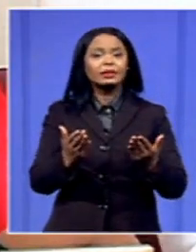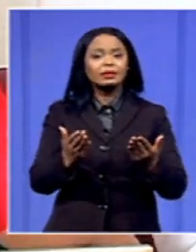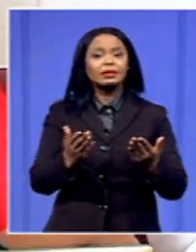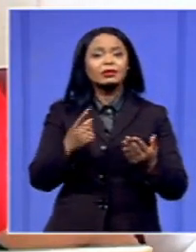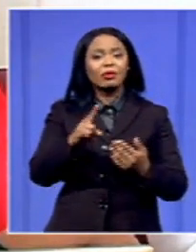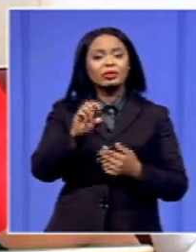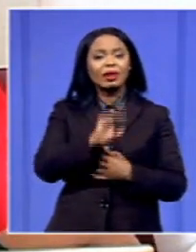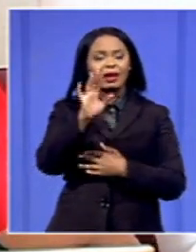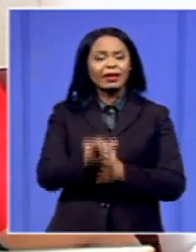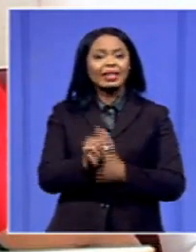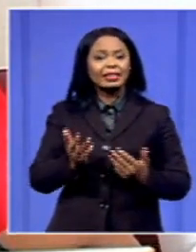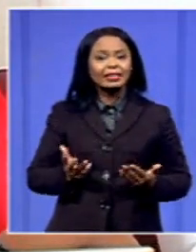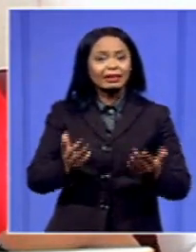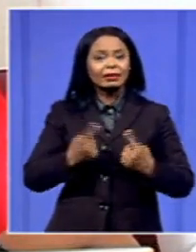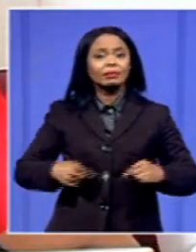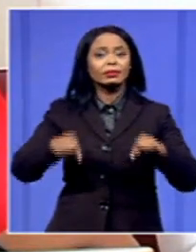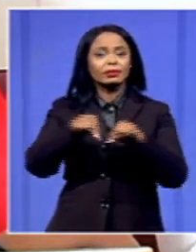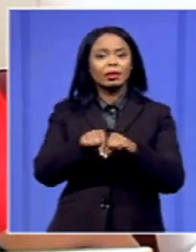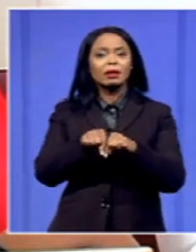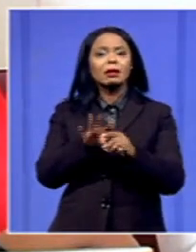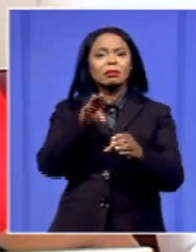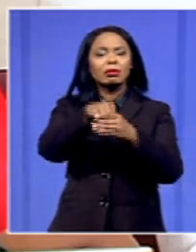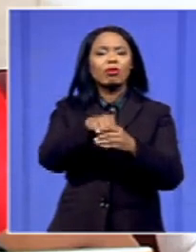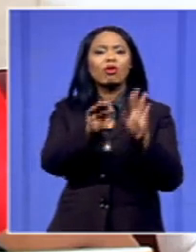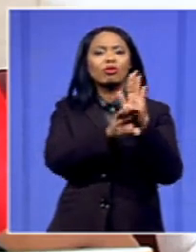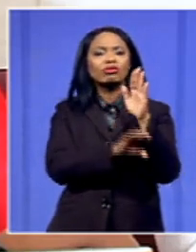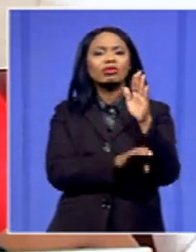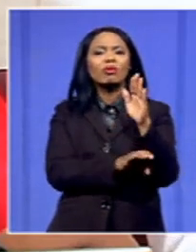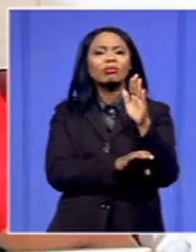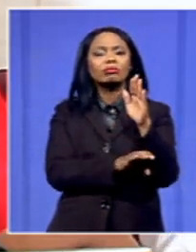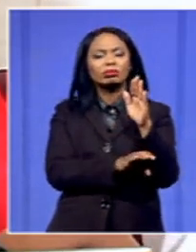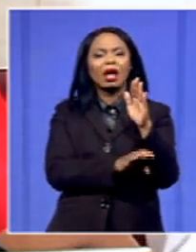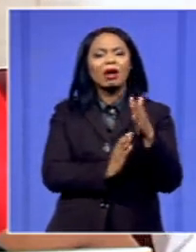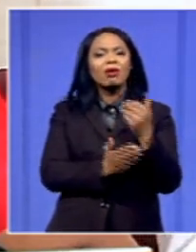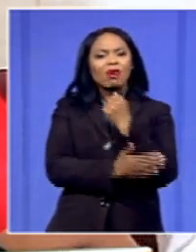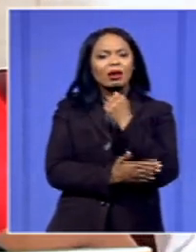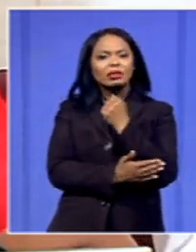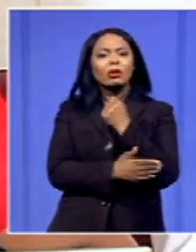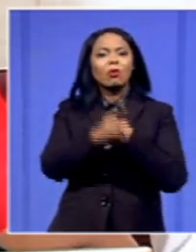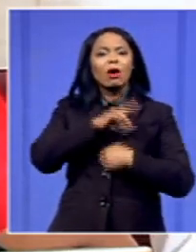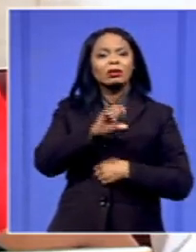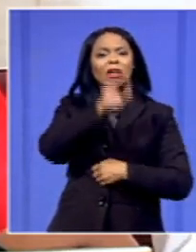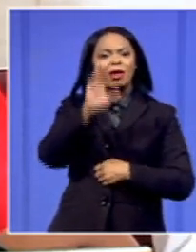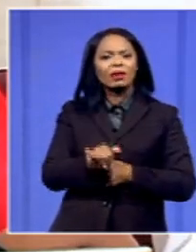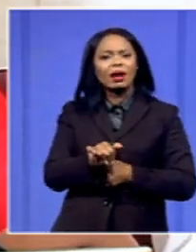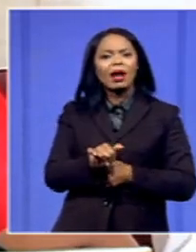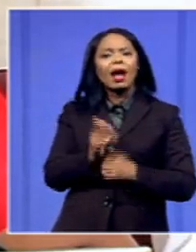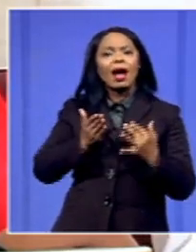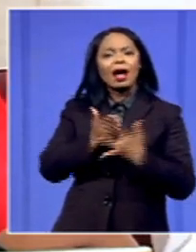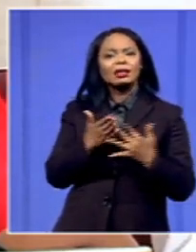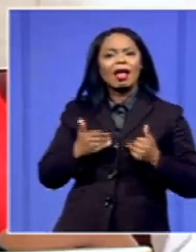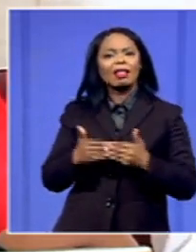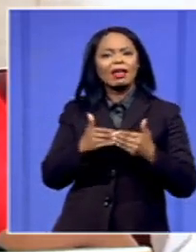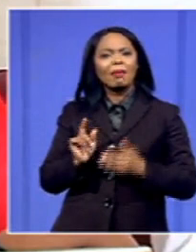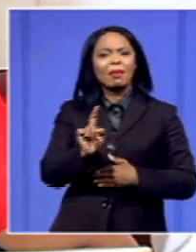Africans is a service that is also located in the constitution of this country and that South Africans have got to have access to healthcare. But also,